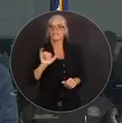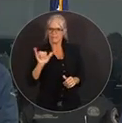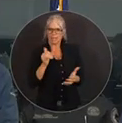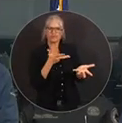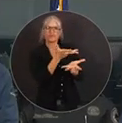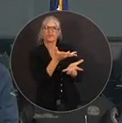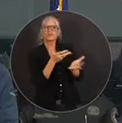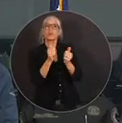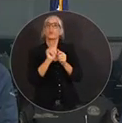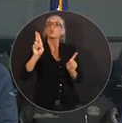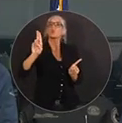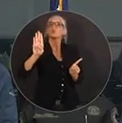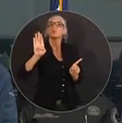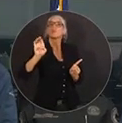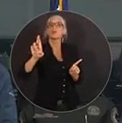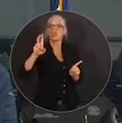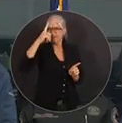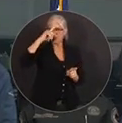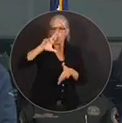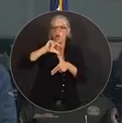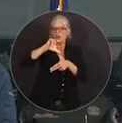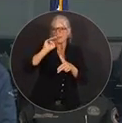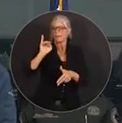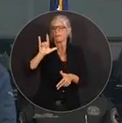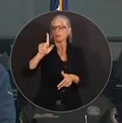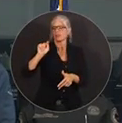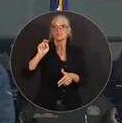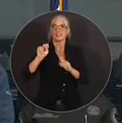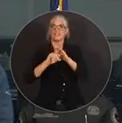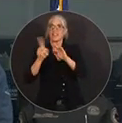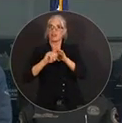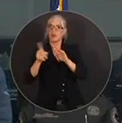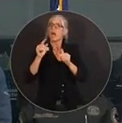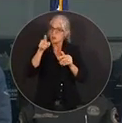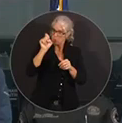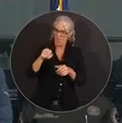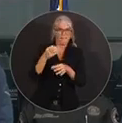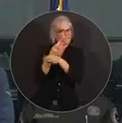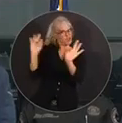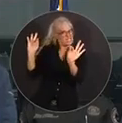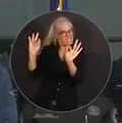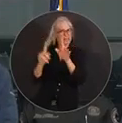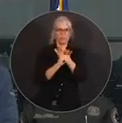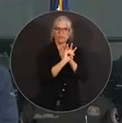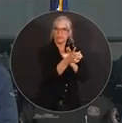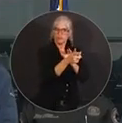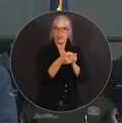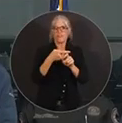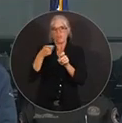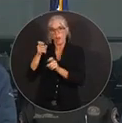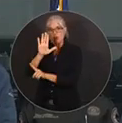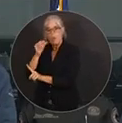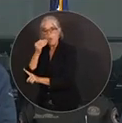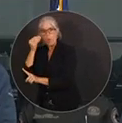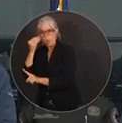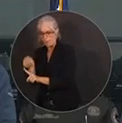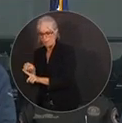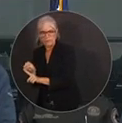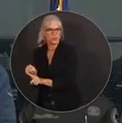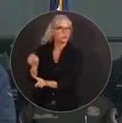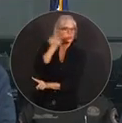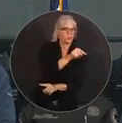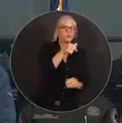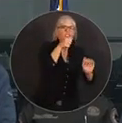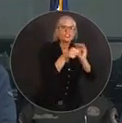for Hurricane Milton evacuation, so you can get free rides to and from shelters in counties with